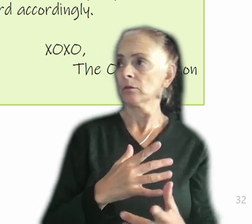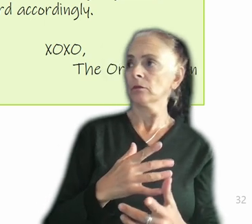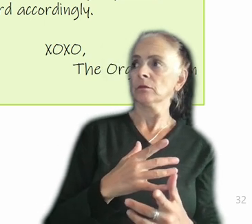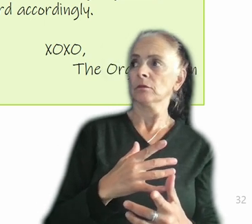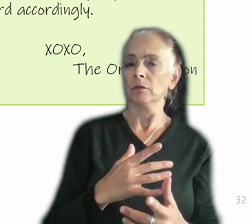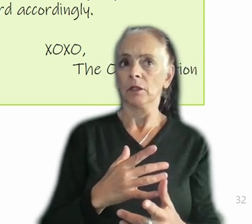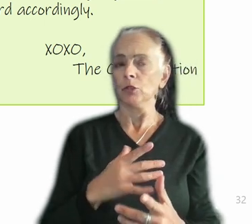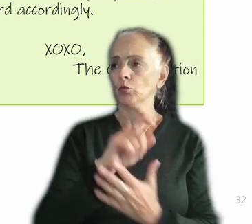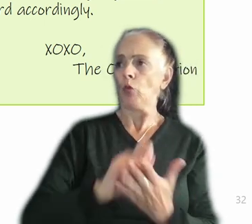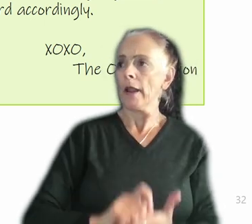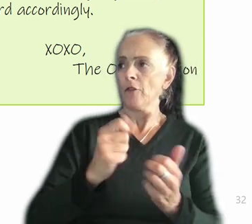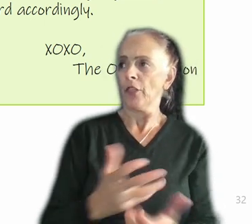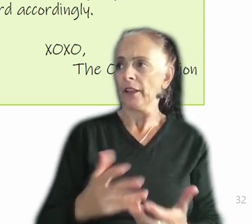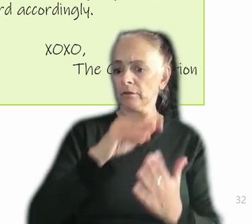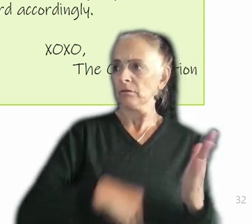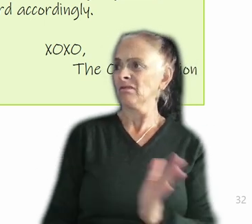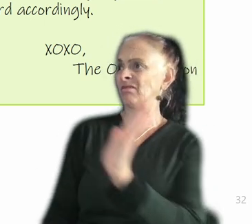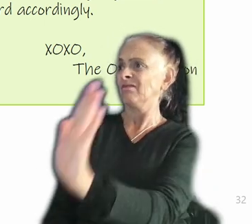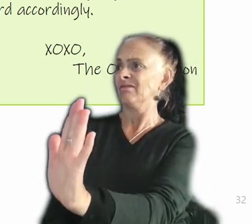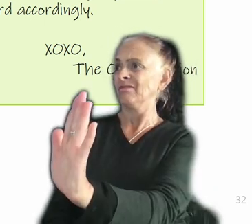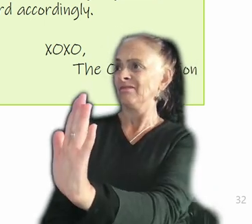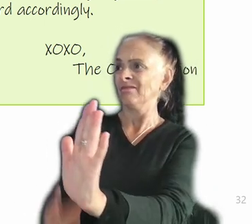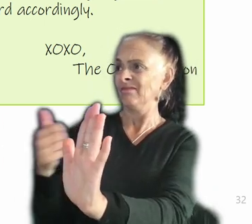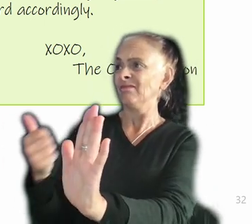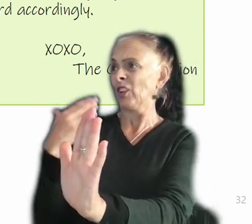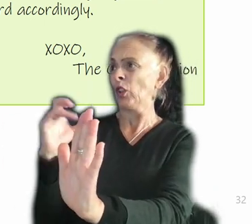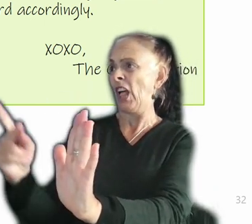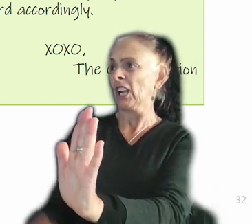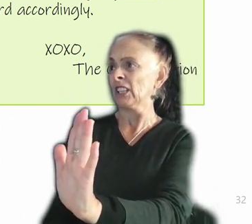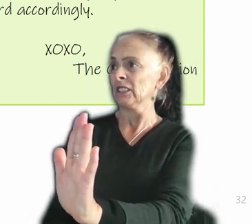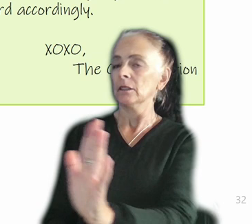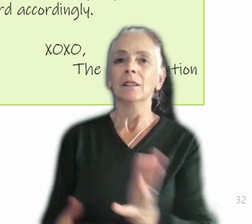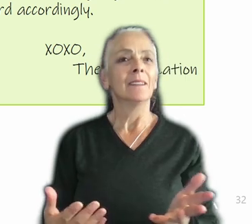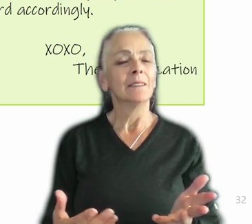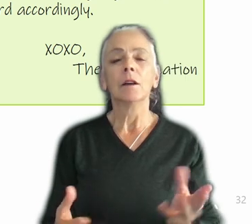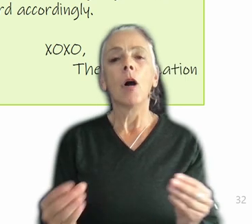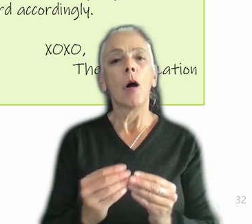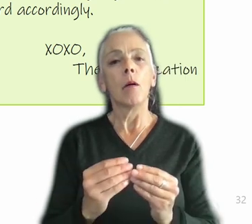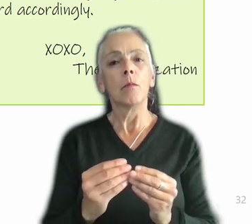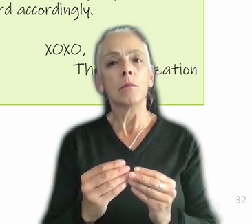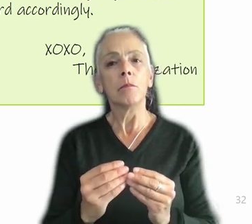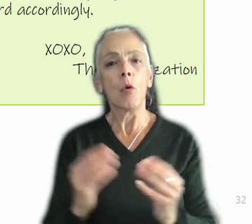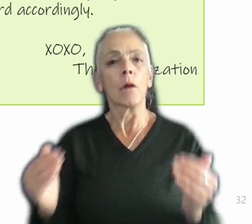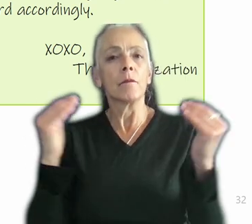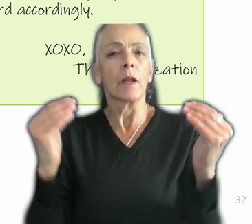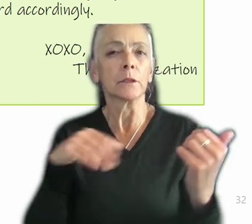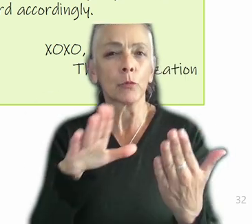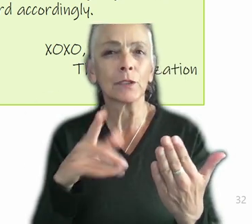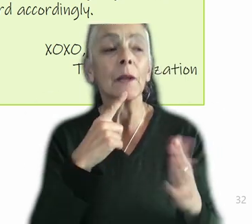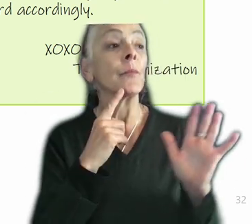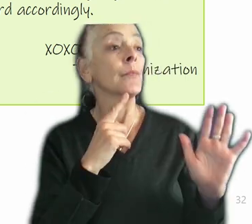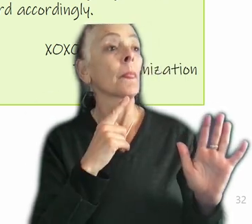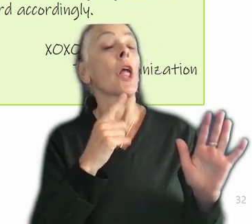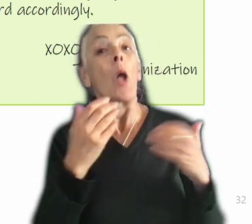down and be like, good luck. I mean, here are all your choices. Good luck with that. A more sophisticated approach to that is perhaps to say, hey, here are your options, but